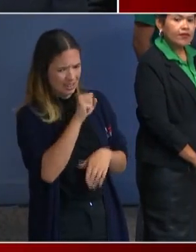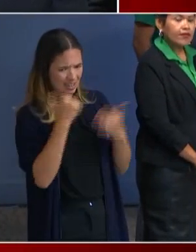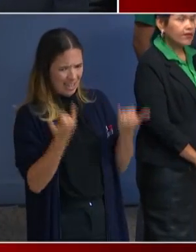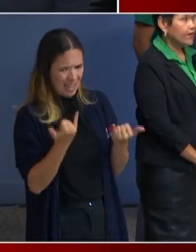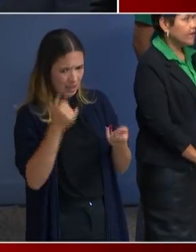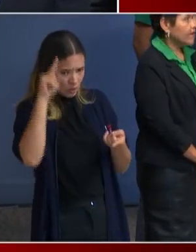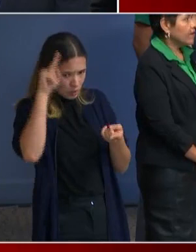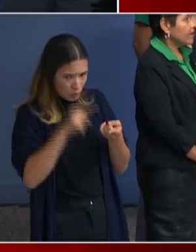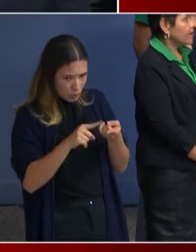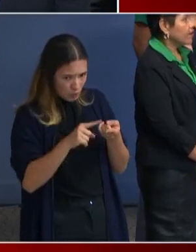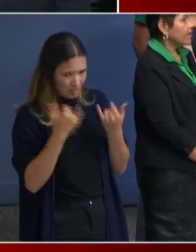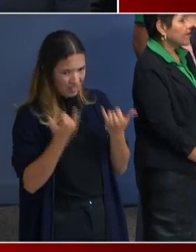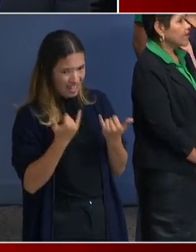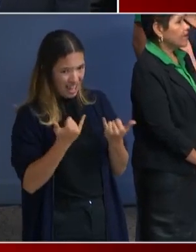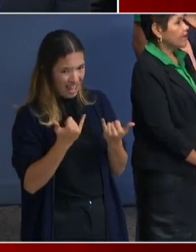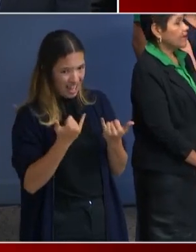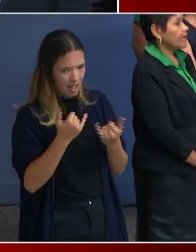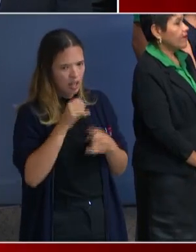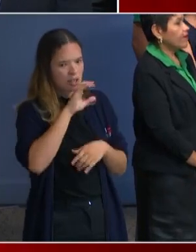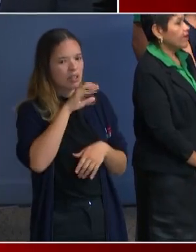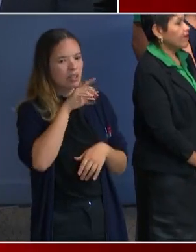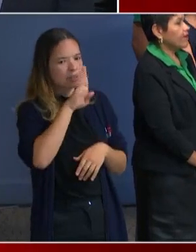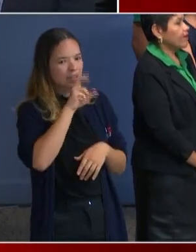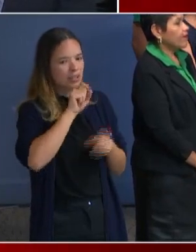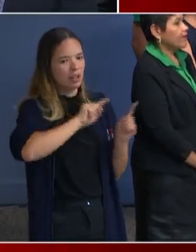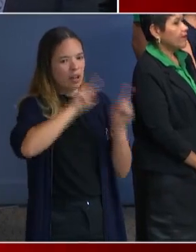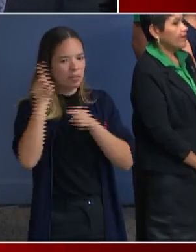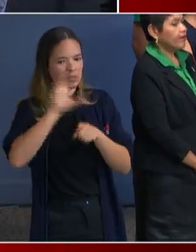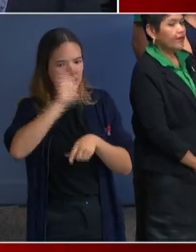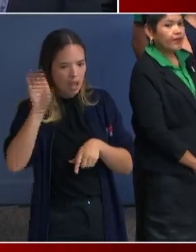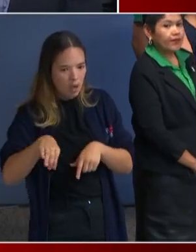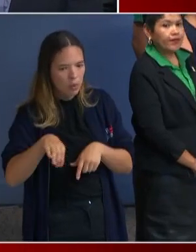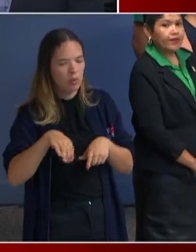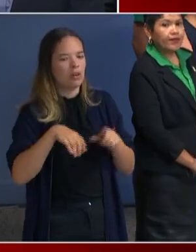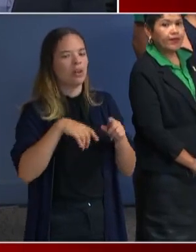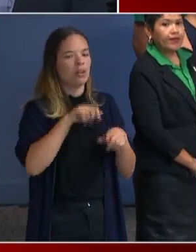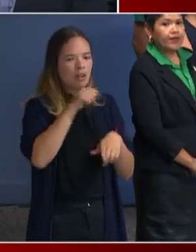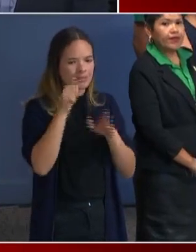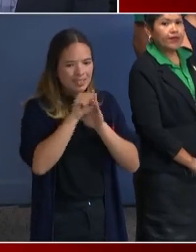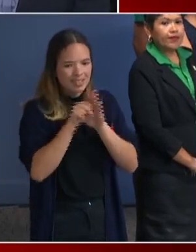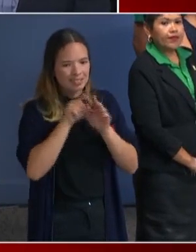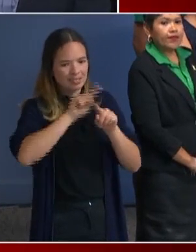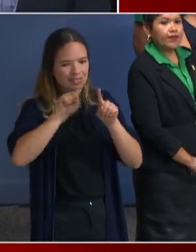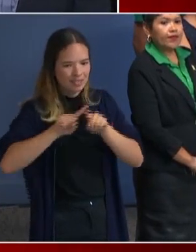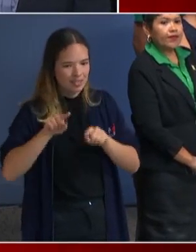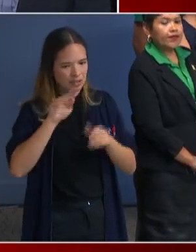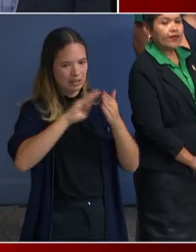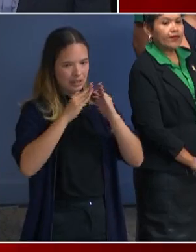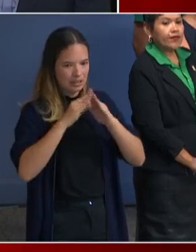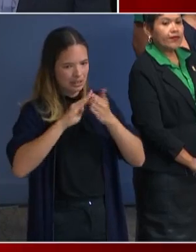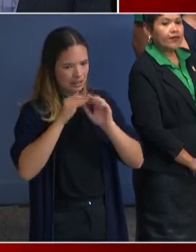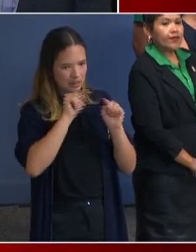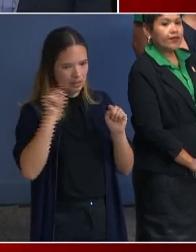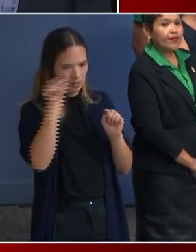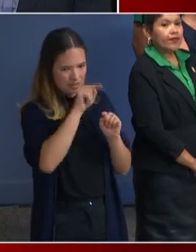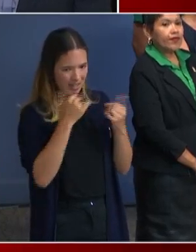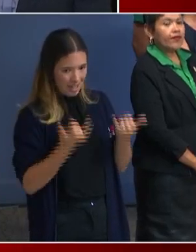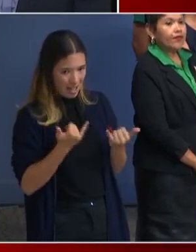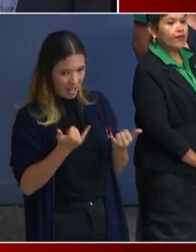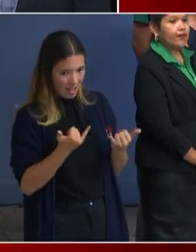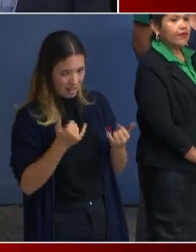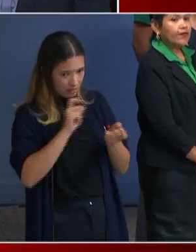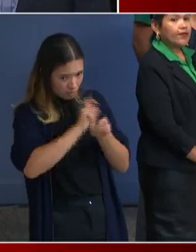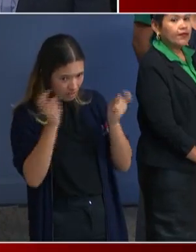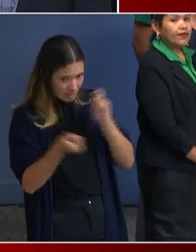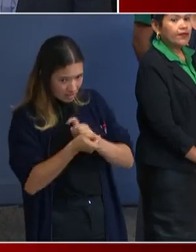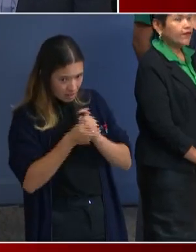to Chicago and New York's, yeah, they're going to more places. I wonder how, like, it's changed now. And,